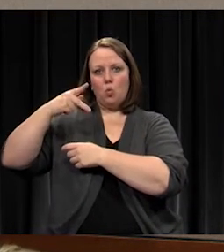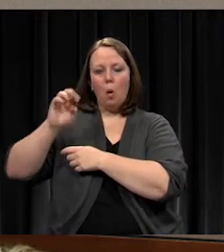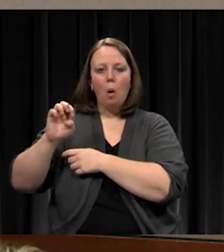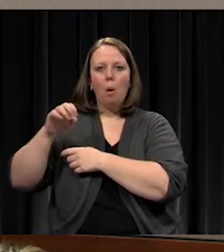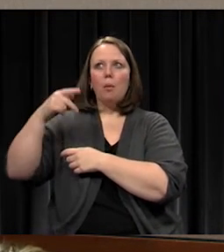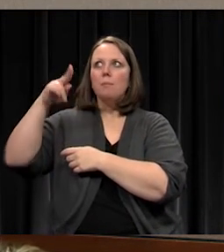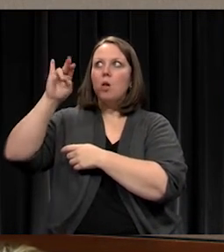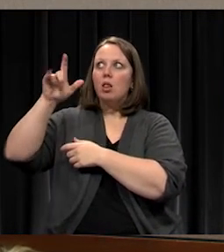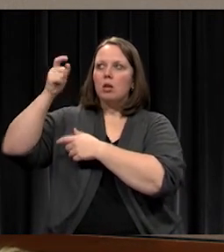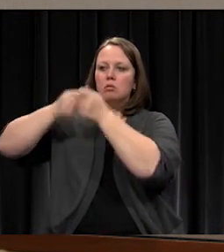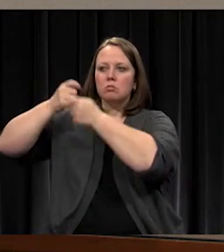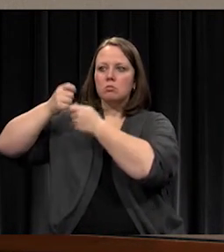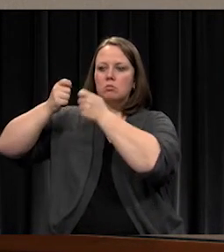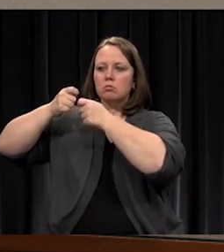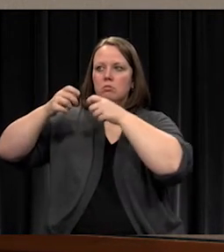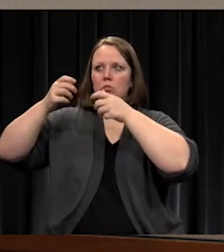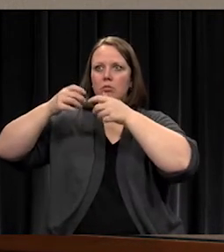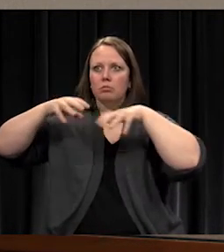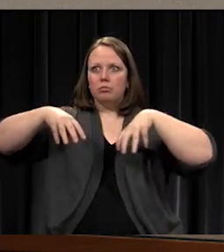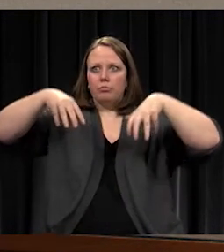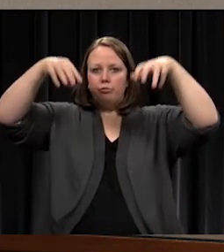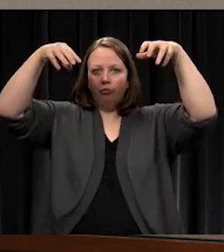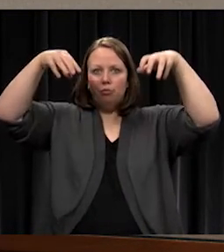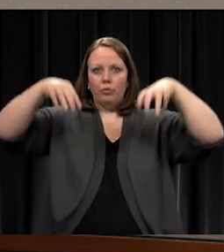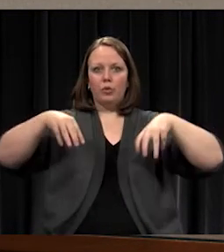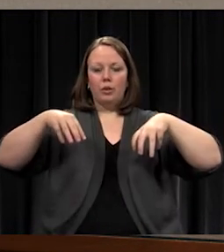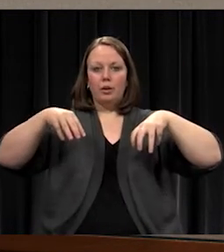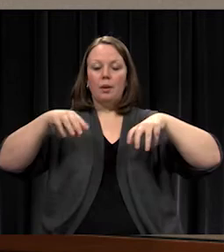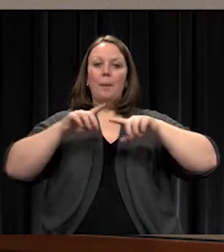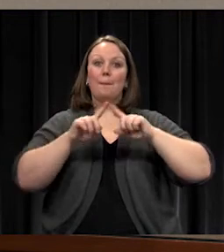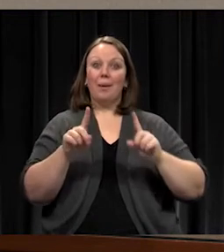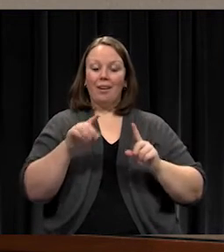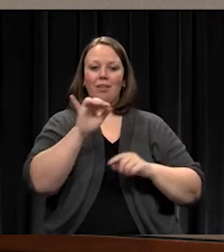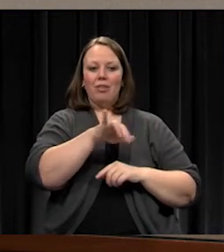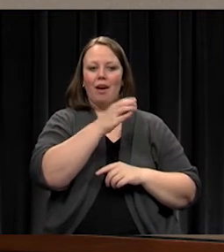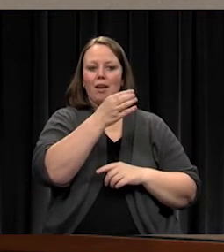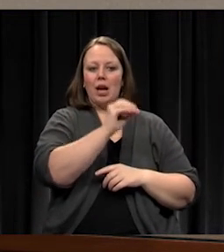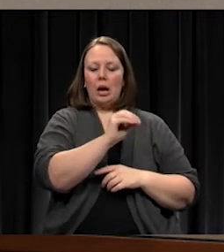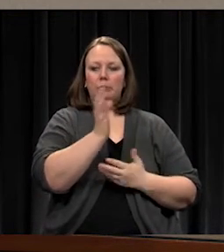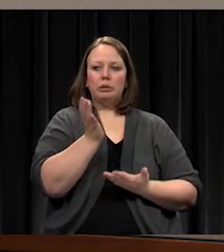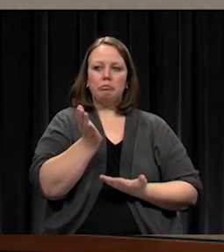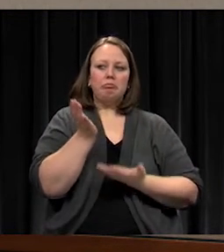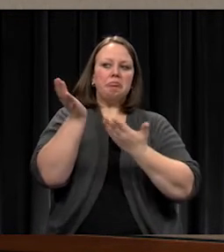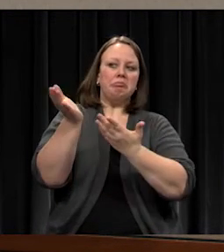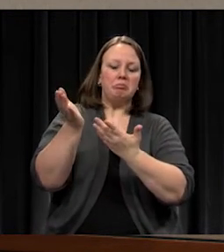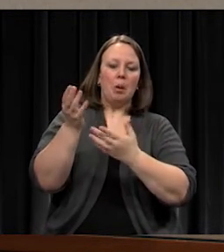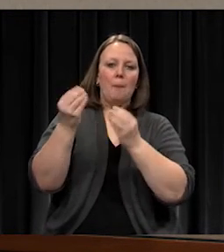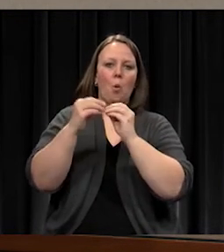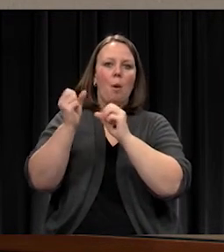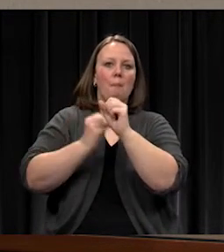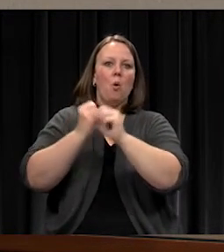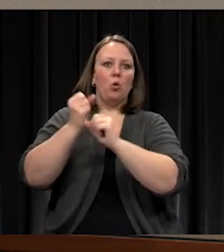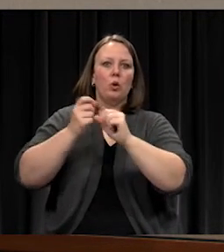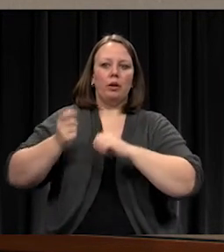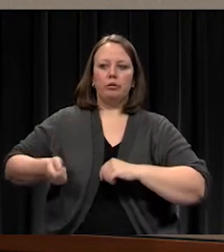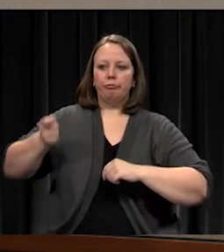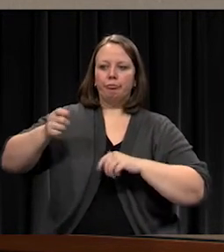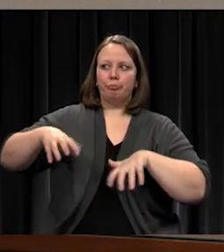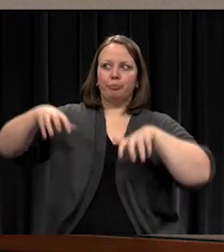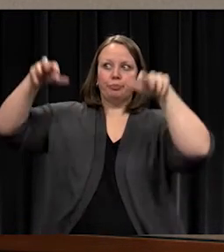This bid alternate allows for motorized hoist to raise and lower it. It's recommended. It's obviously more efficient and safer